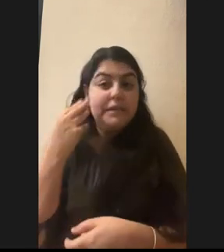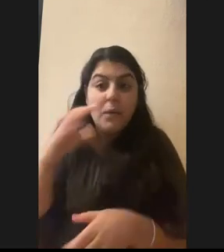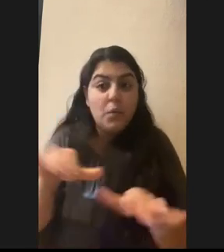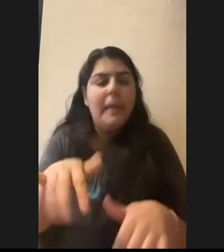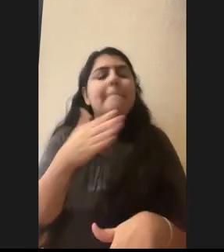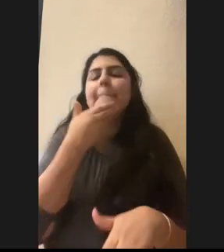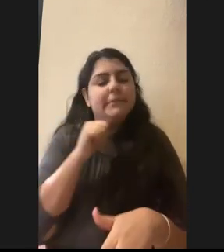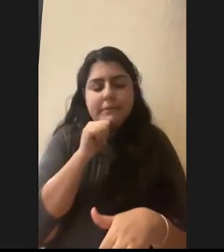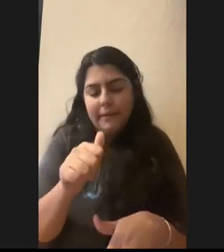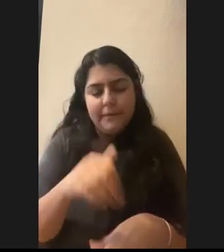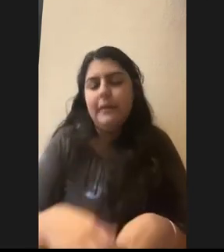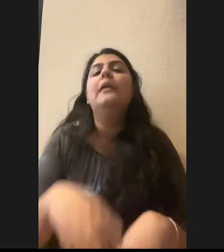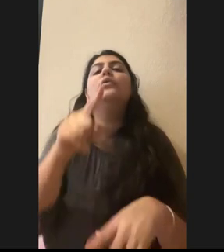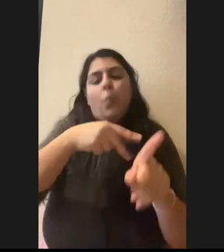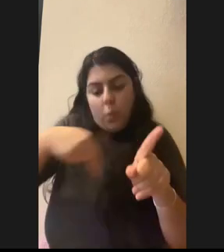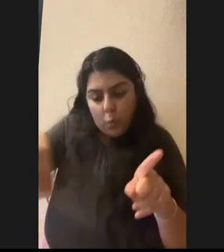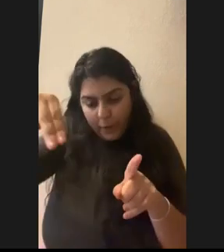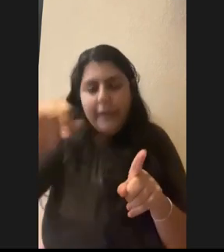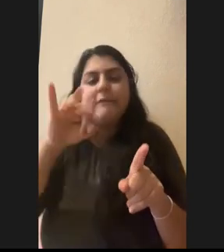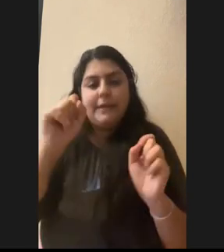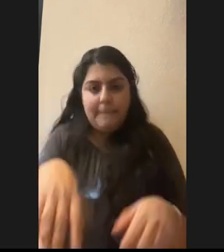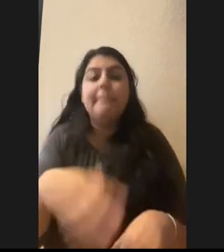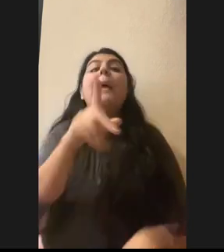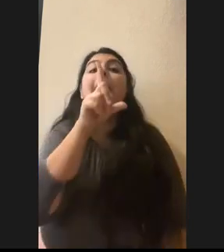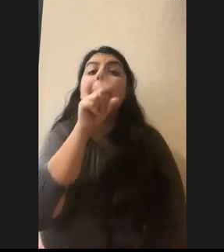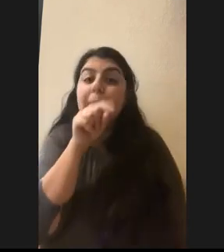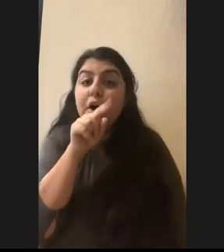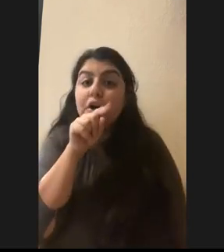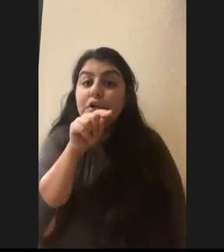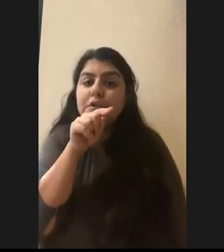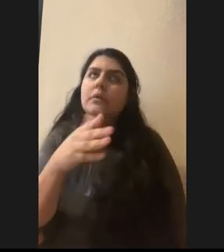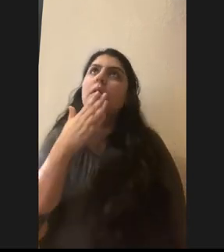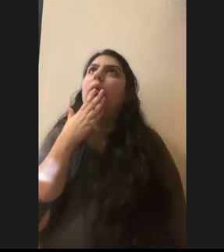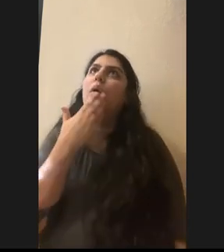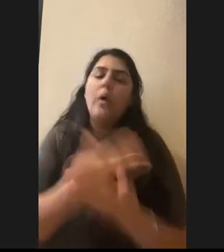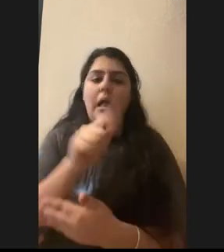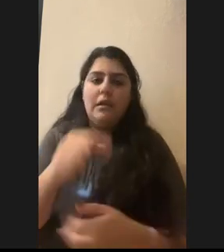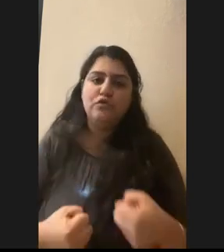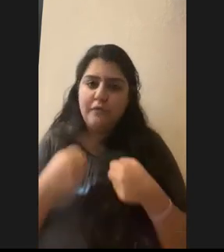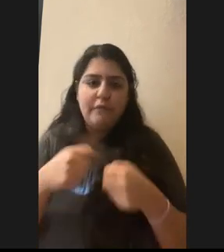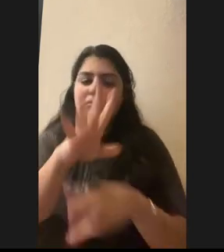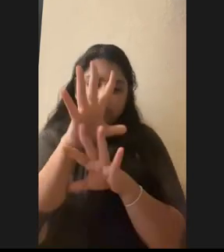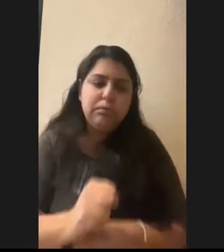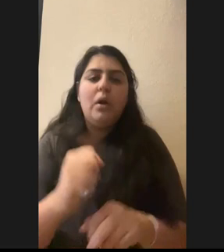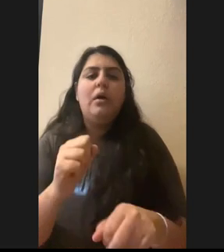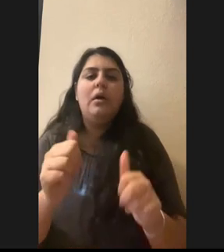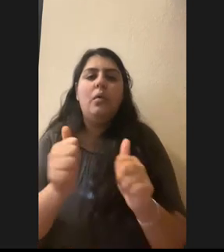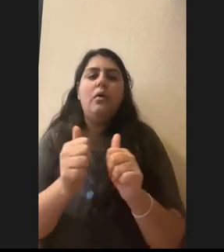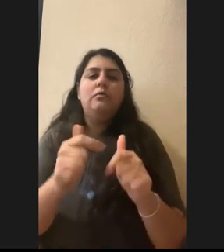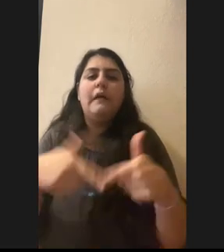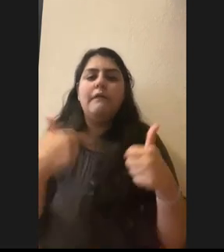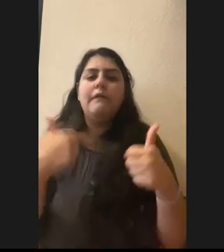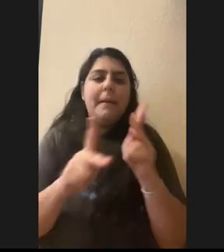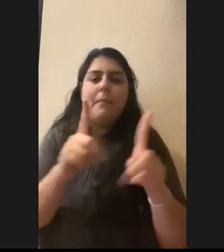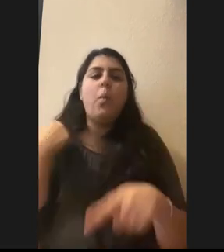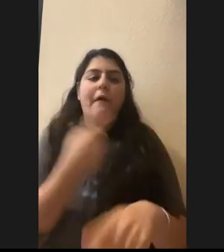if you can. Um, birds, birds are great at living. Some of them are really used to living with people. We feed them. So they're